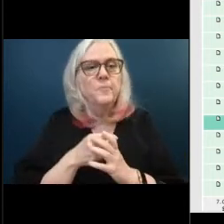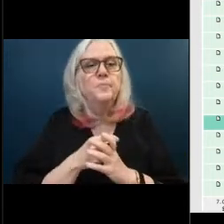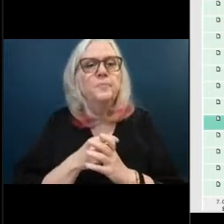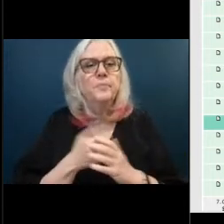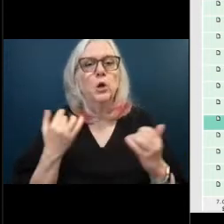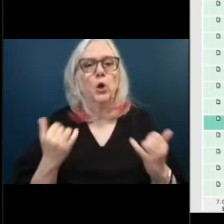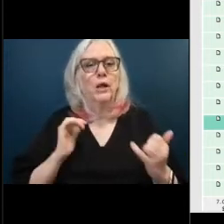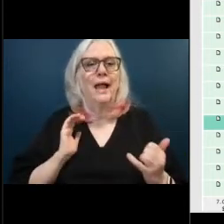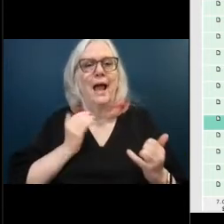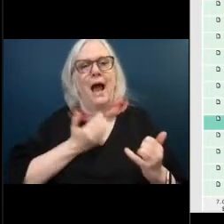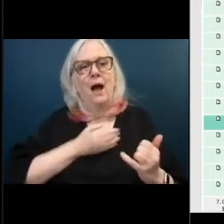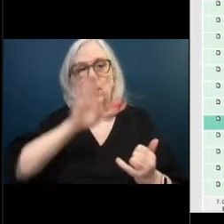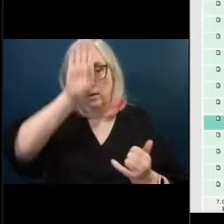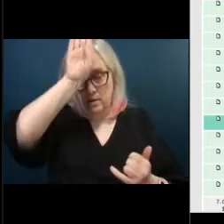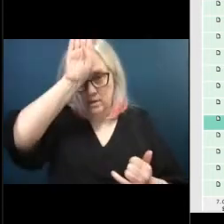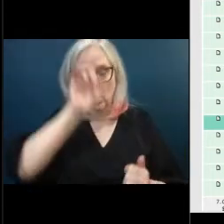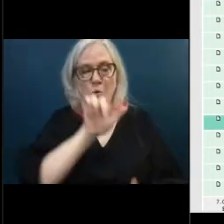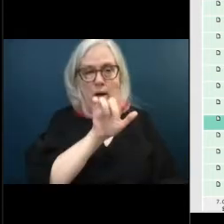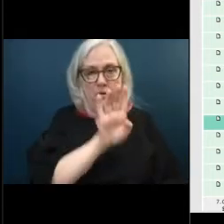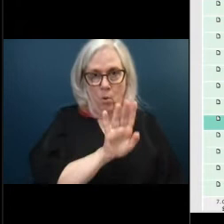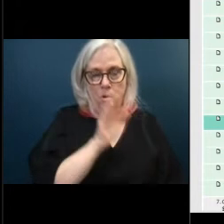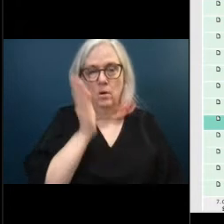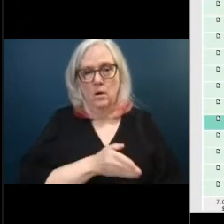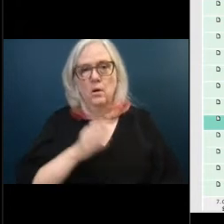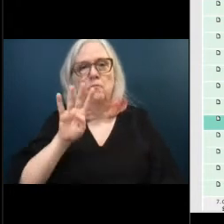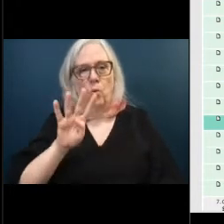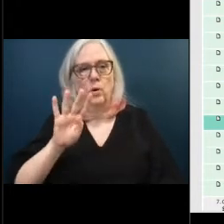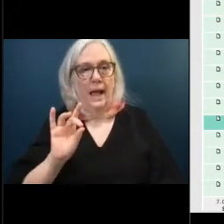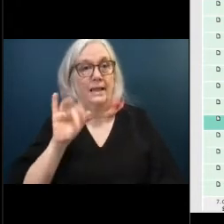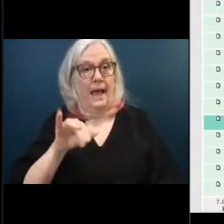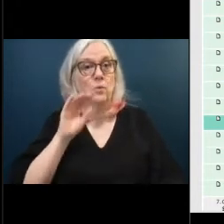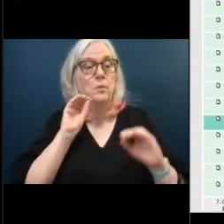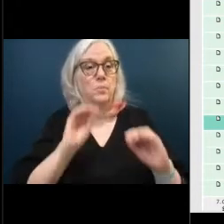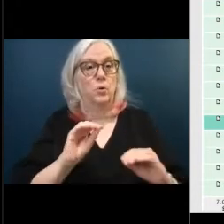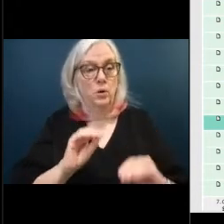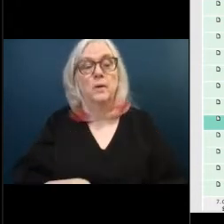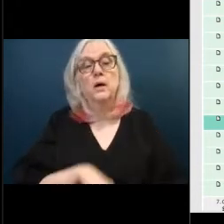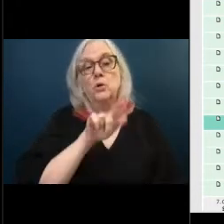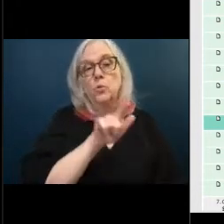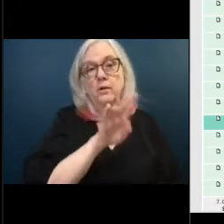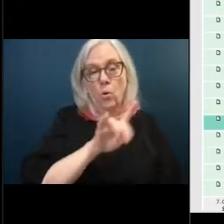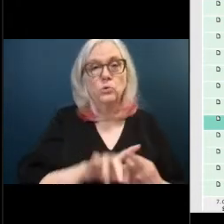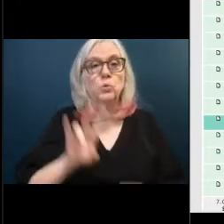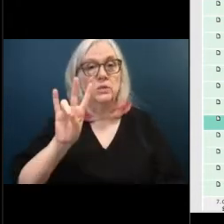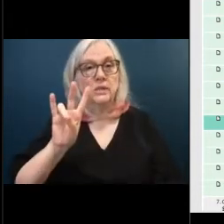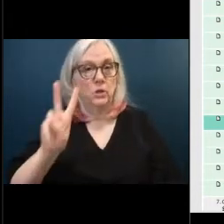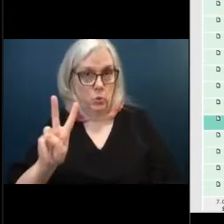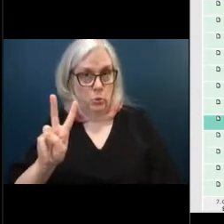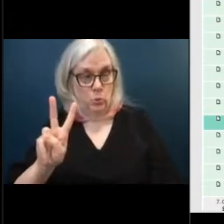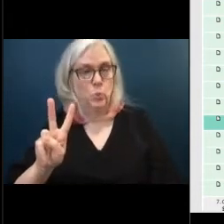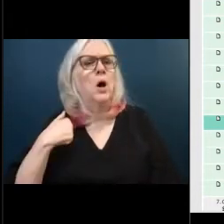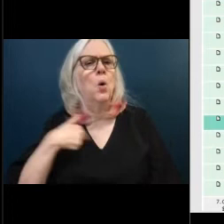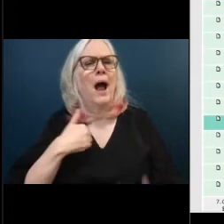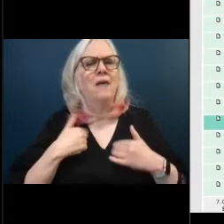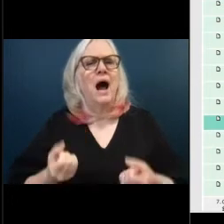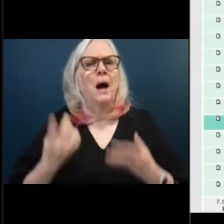firefighters are 24 48 and this would put them at 24 72 correct so we go from how many days a month